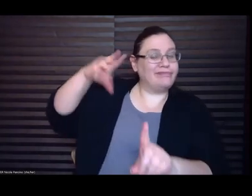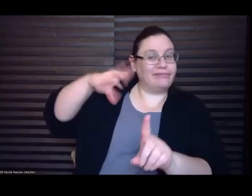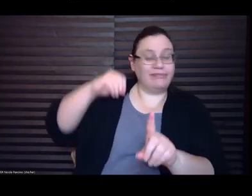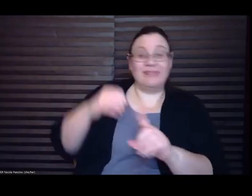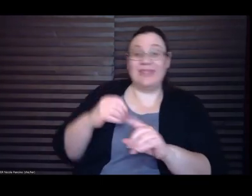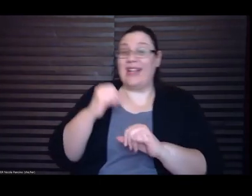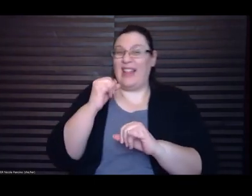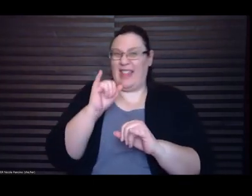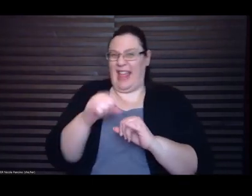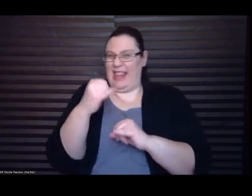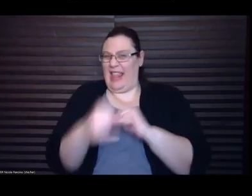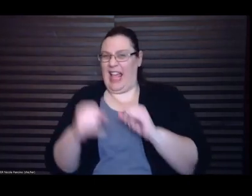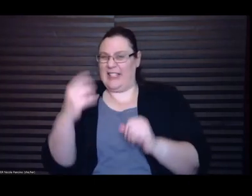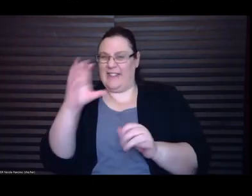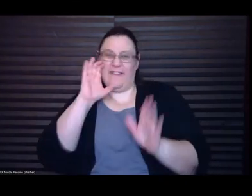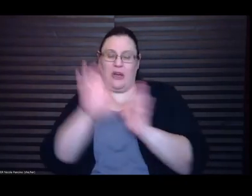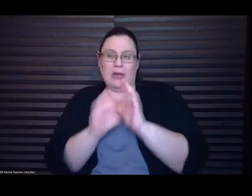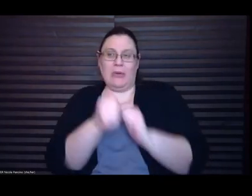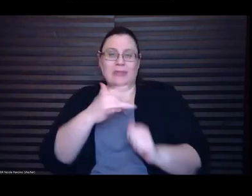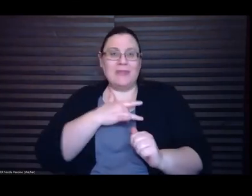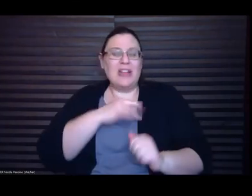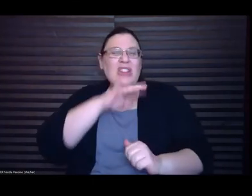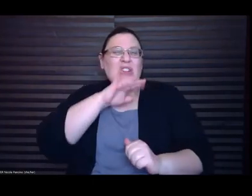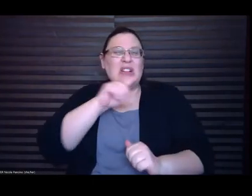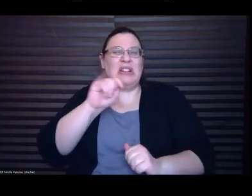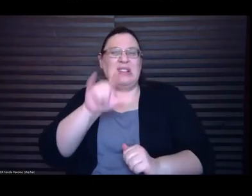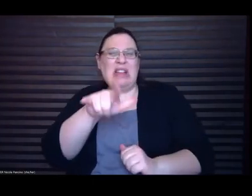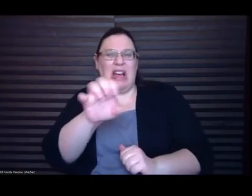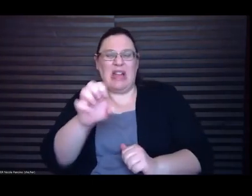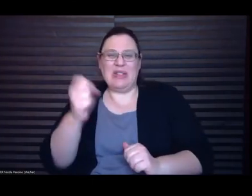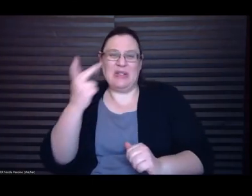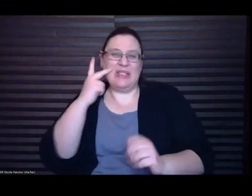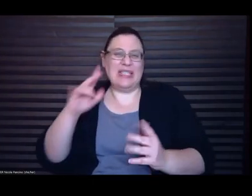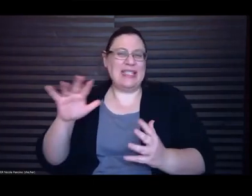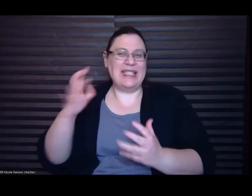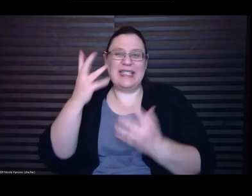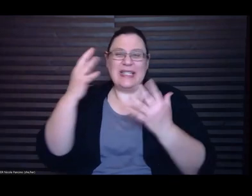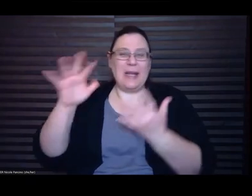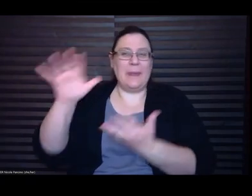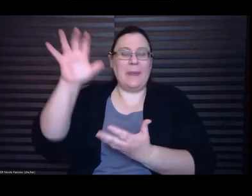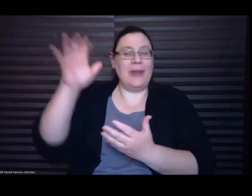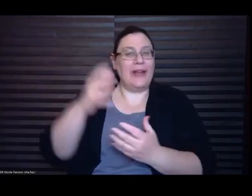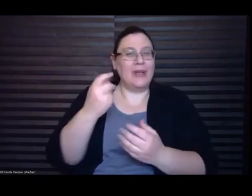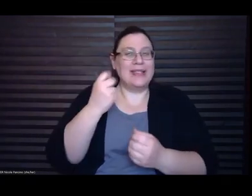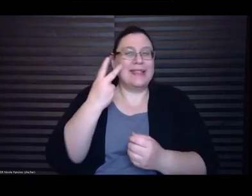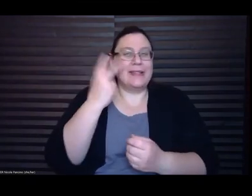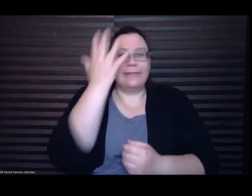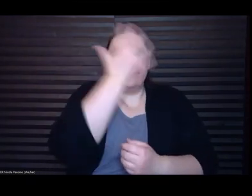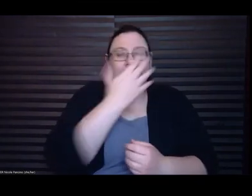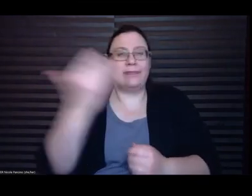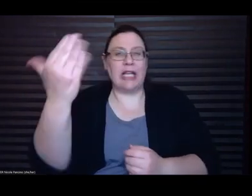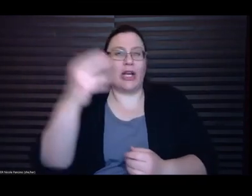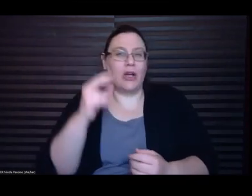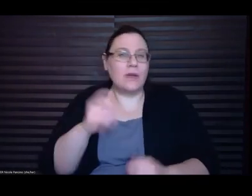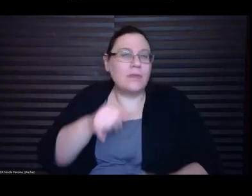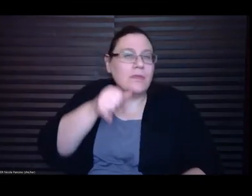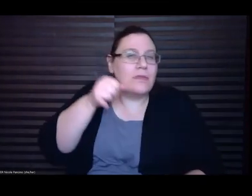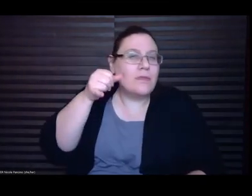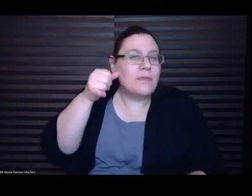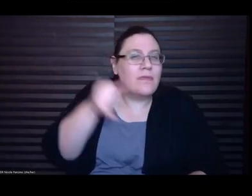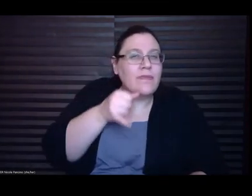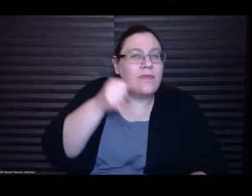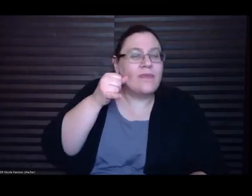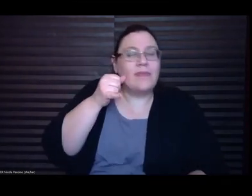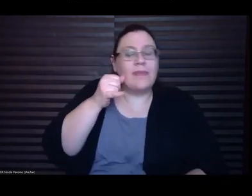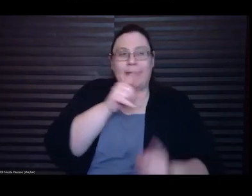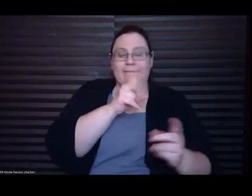steam, his face in the mirror, stern with quiet scrutiny. I saved the photo to my phone so I can look at it on the train. Women look over